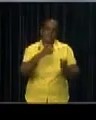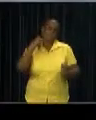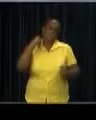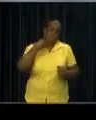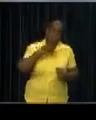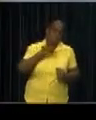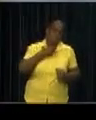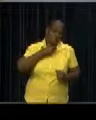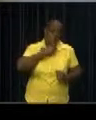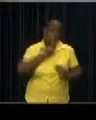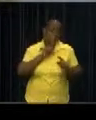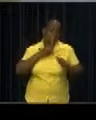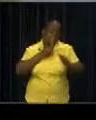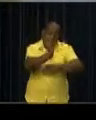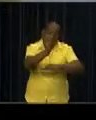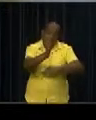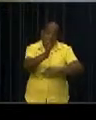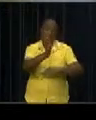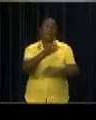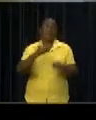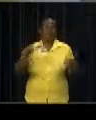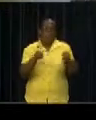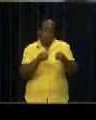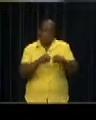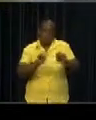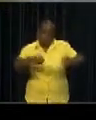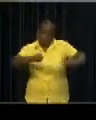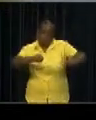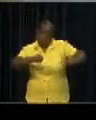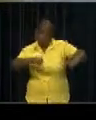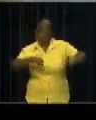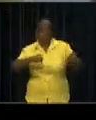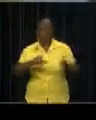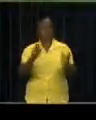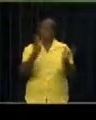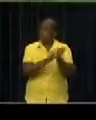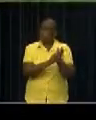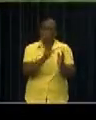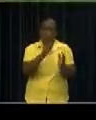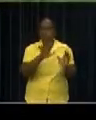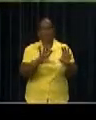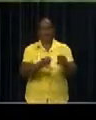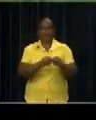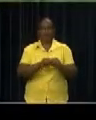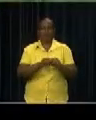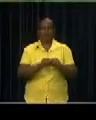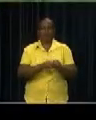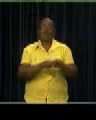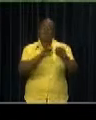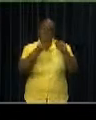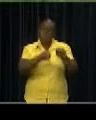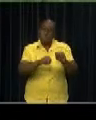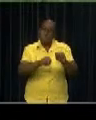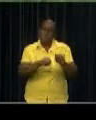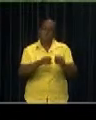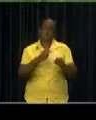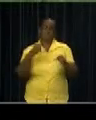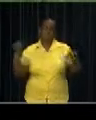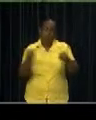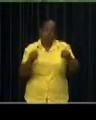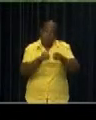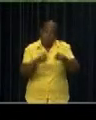The fact that the legislation is still not proclaimed is one of the reasons why the police cannot operate the cameras as yet.